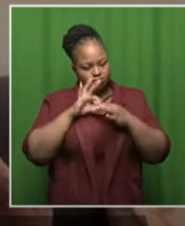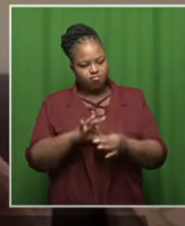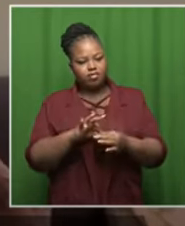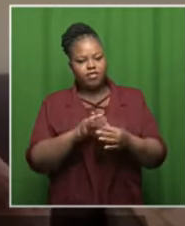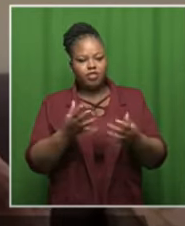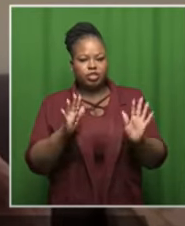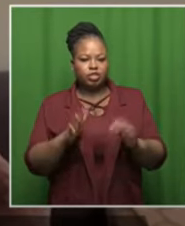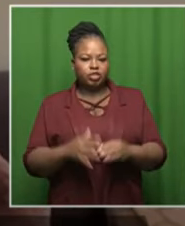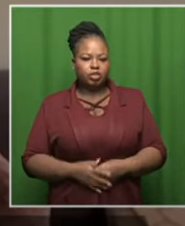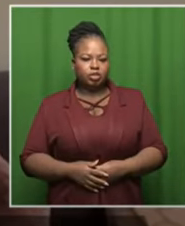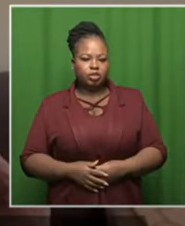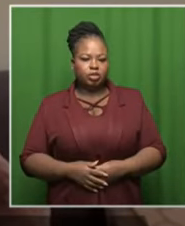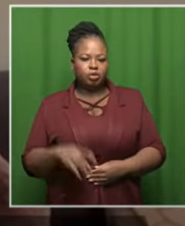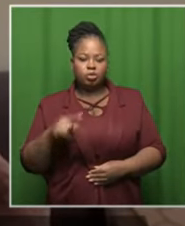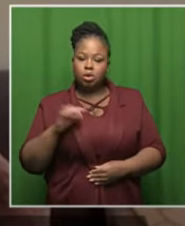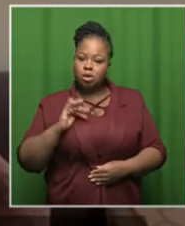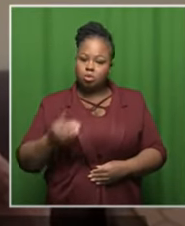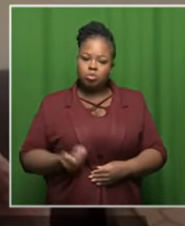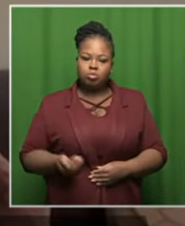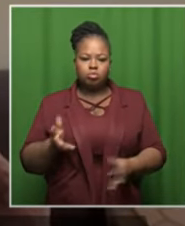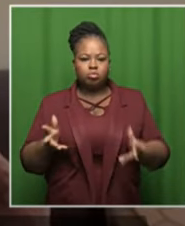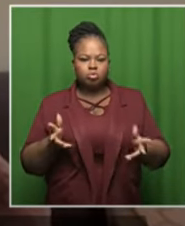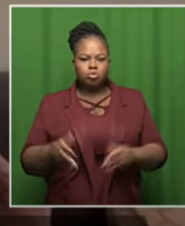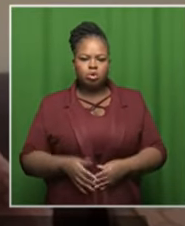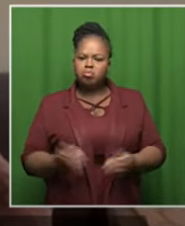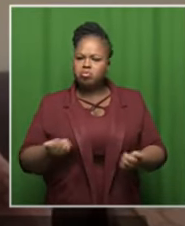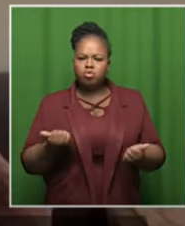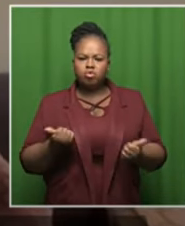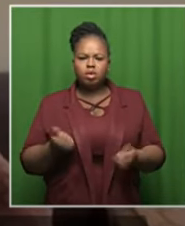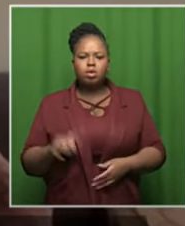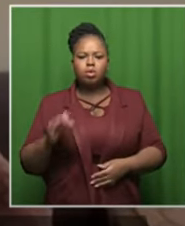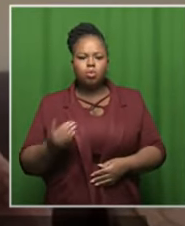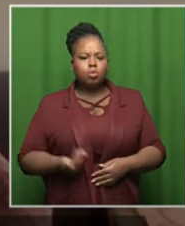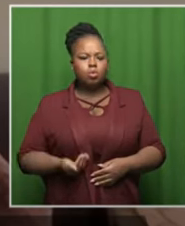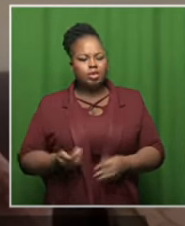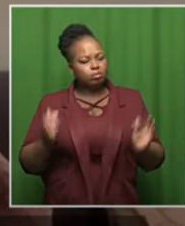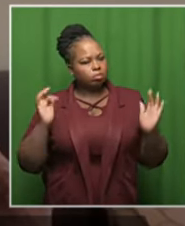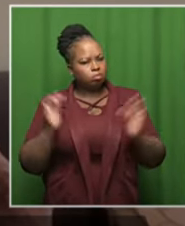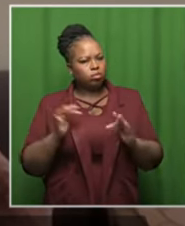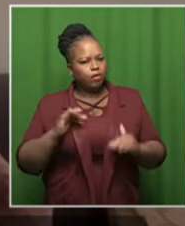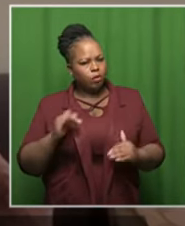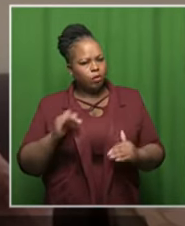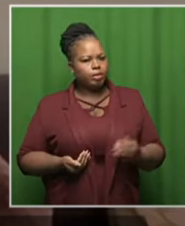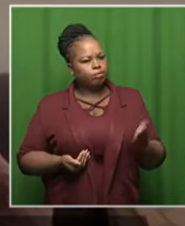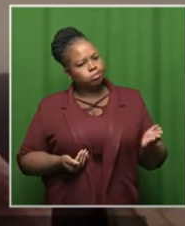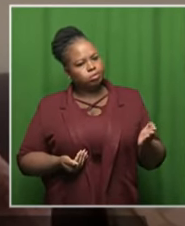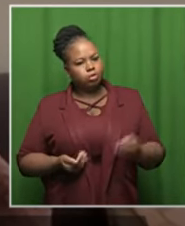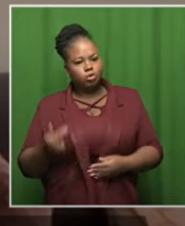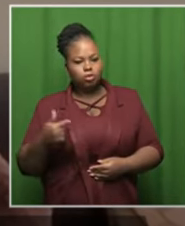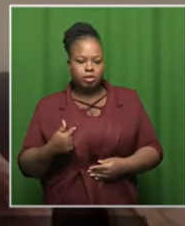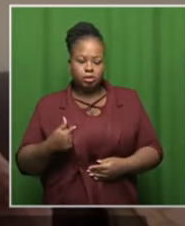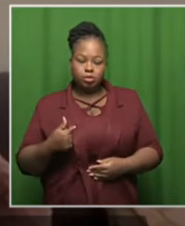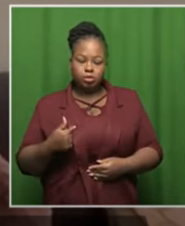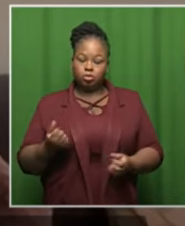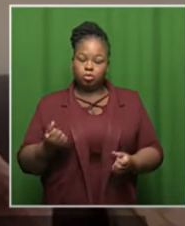i've made you know you look at banana banana you know we already have soccer women millionaires in banana banana and i was pleasantly